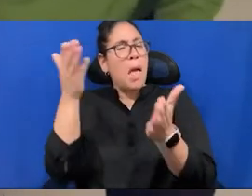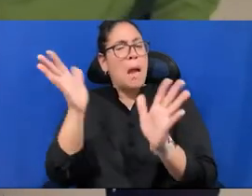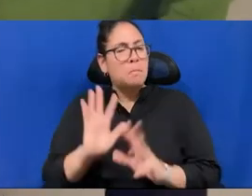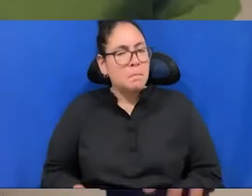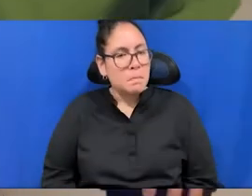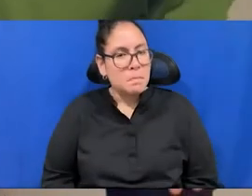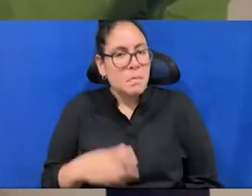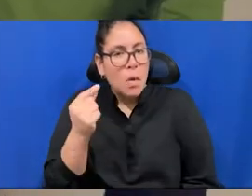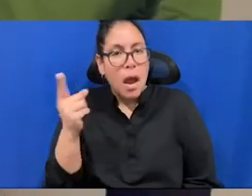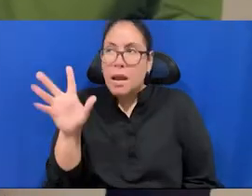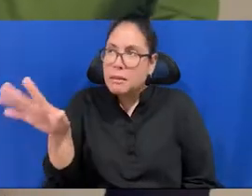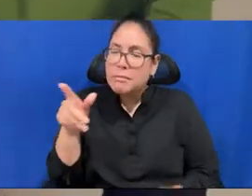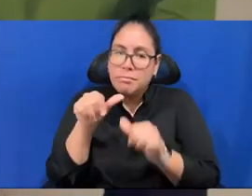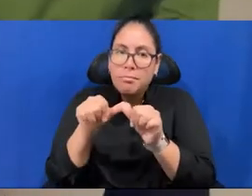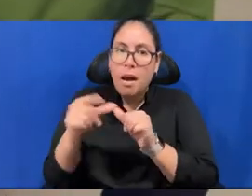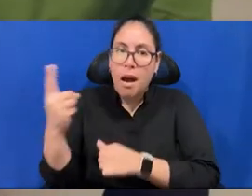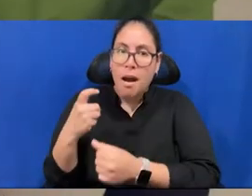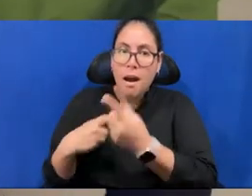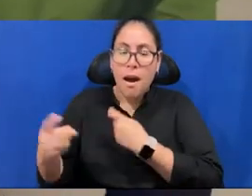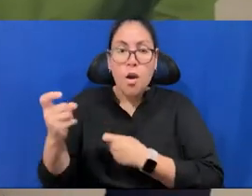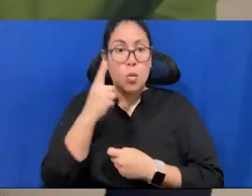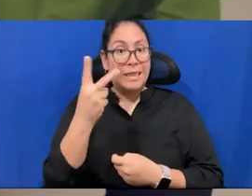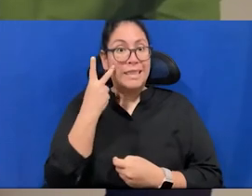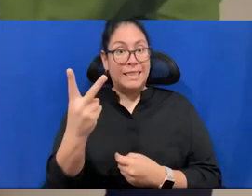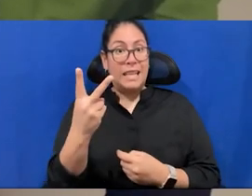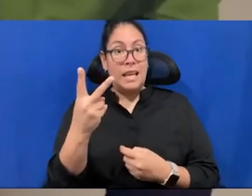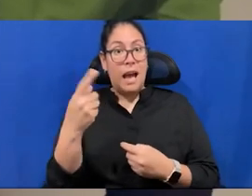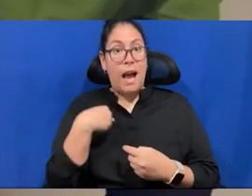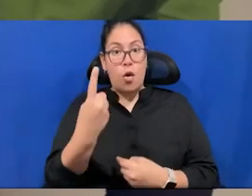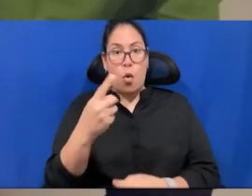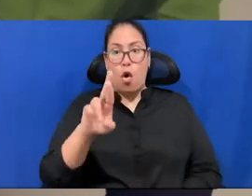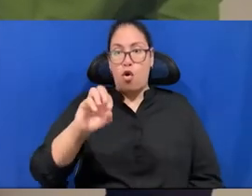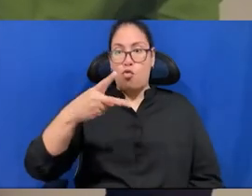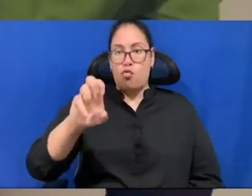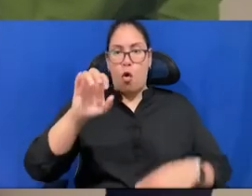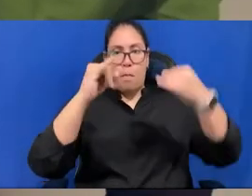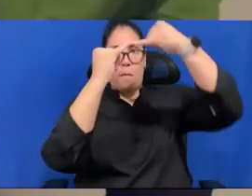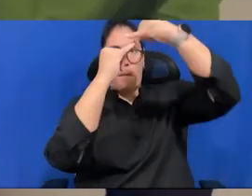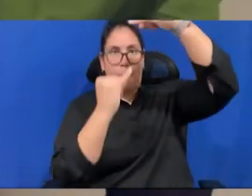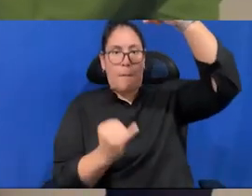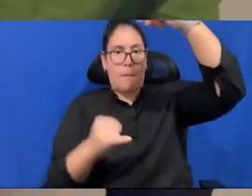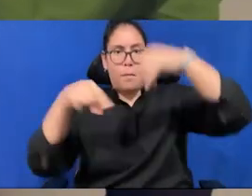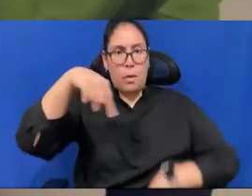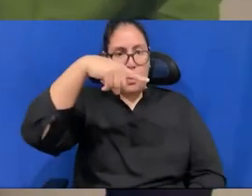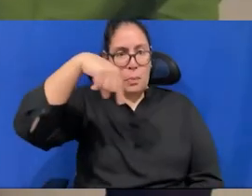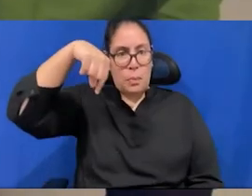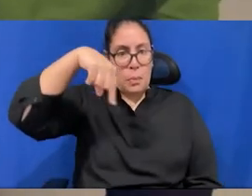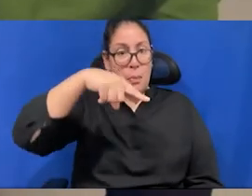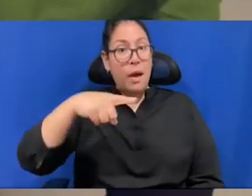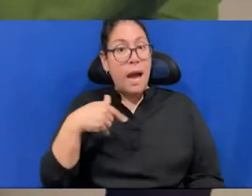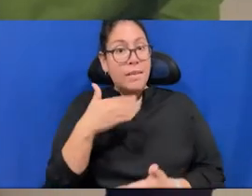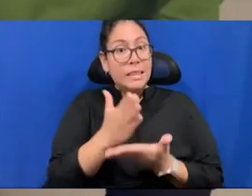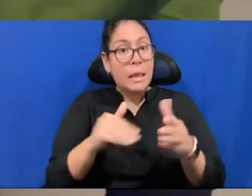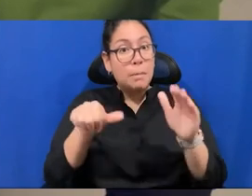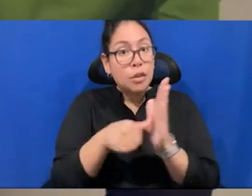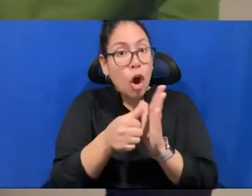kick up. And if you go to the commission, you will see there is a rope hanging. Now these sculptures have been built. You know, we always think about second life. know,